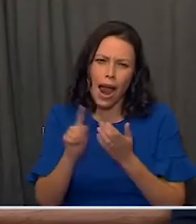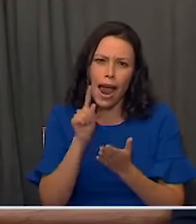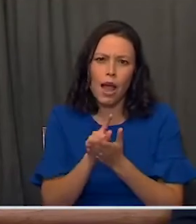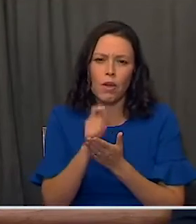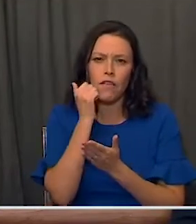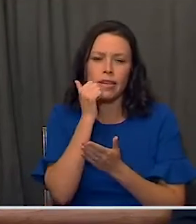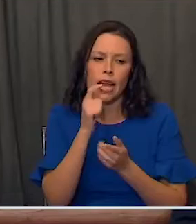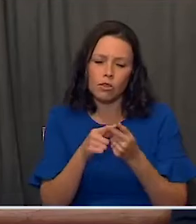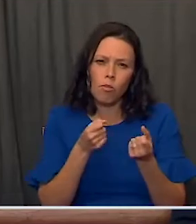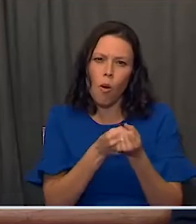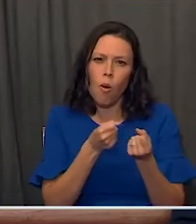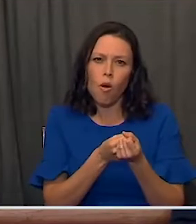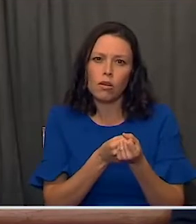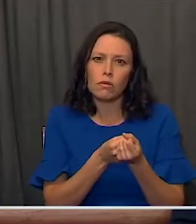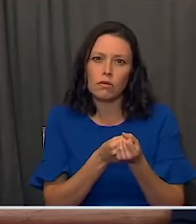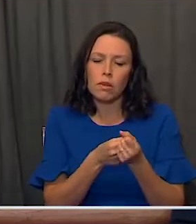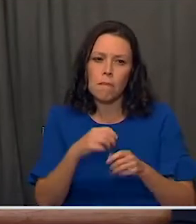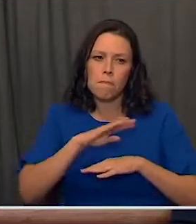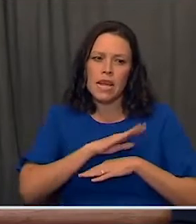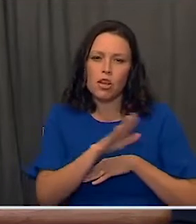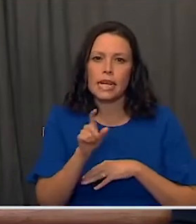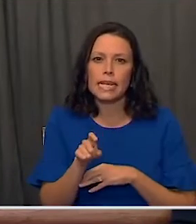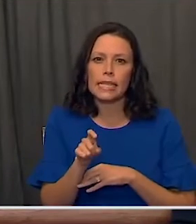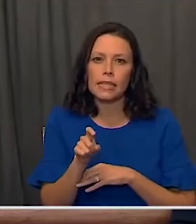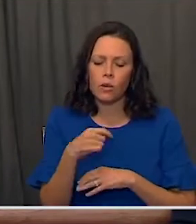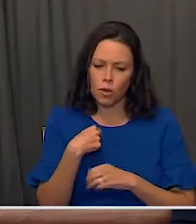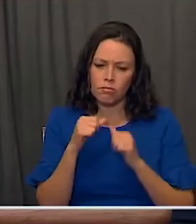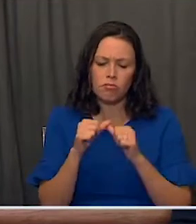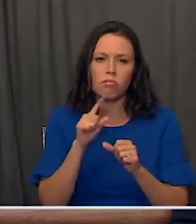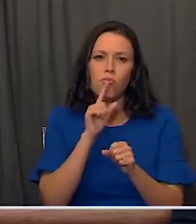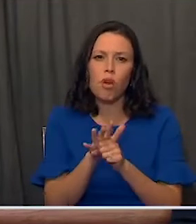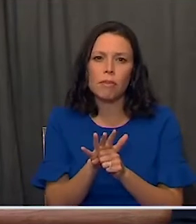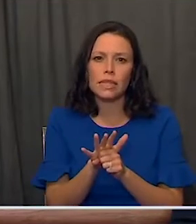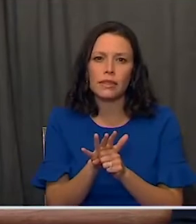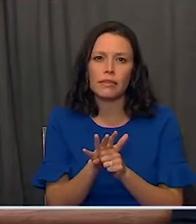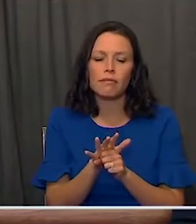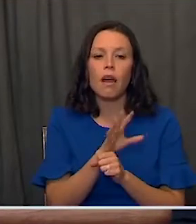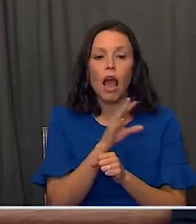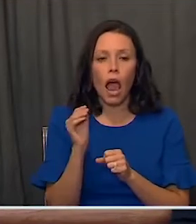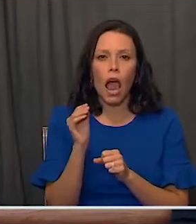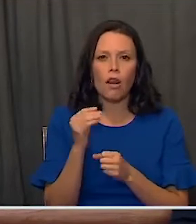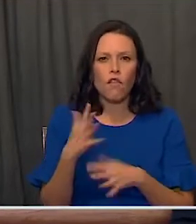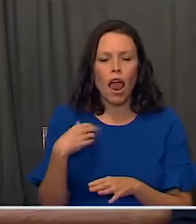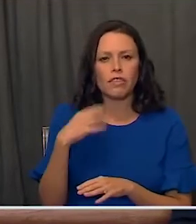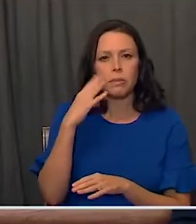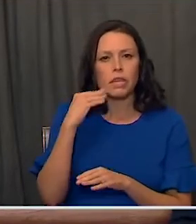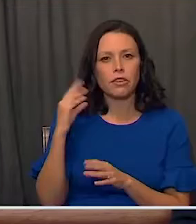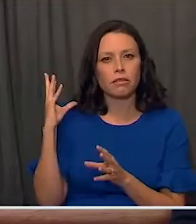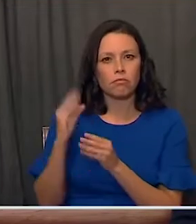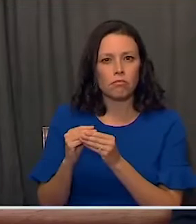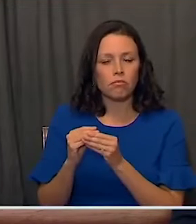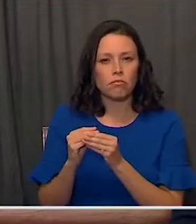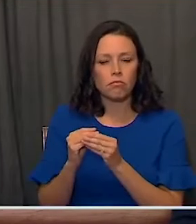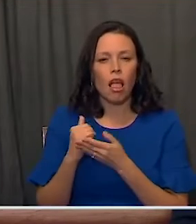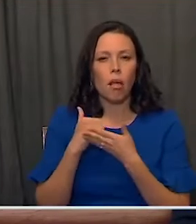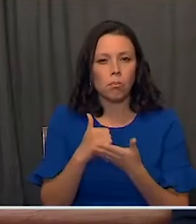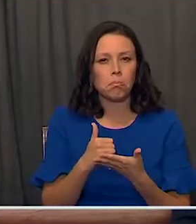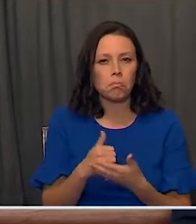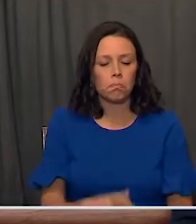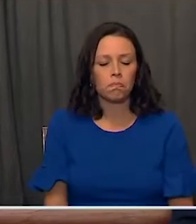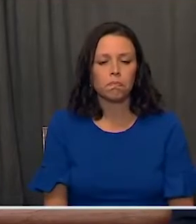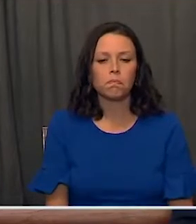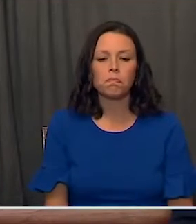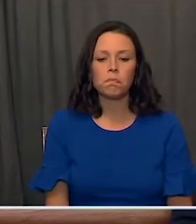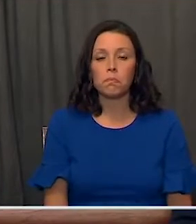to meet that need. And you have our continuing pledge and the practice of experience that we've had along the way. So